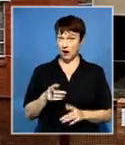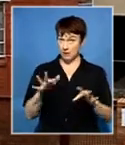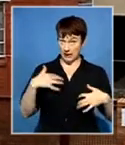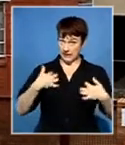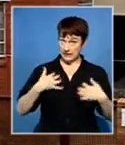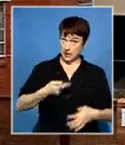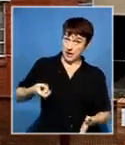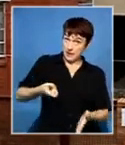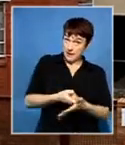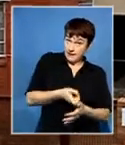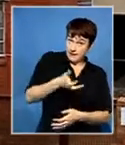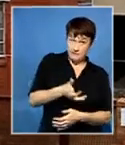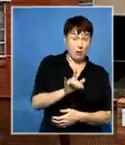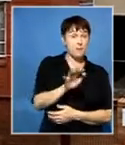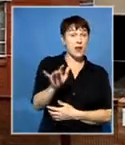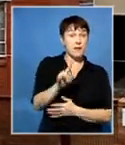purchase here.